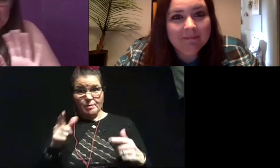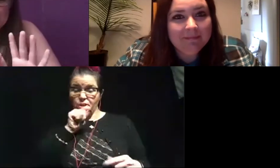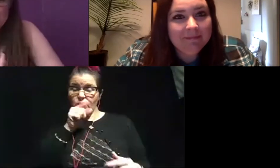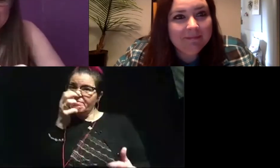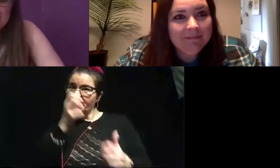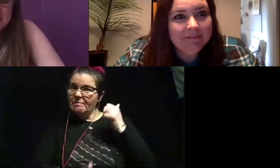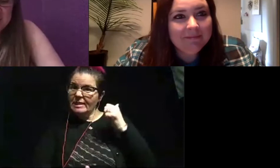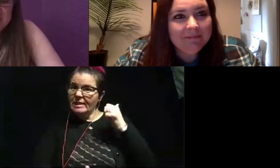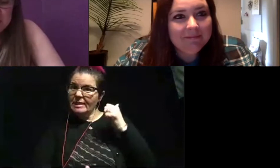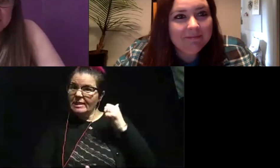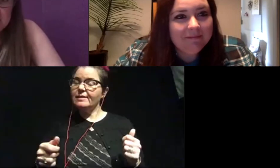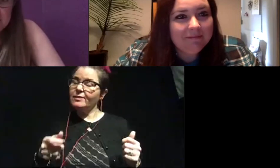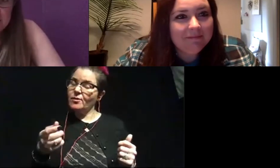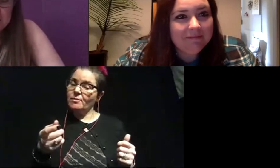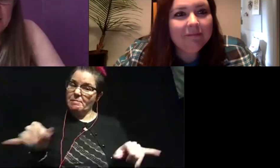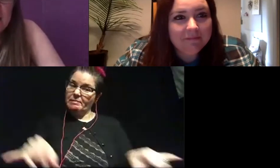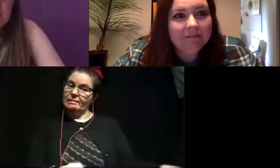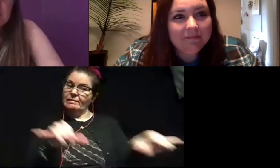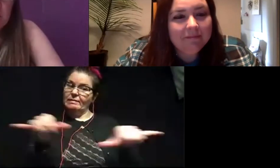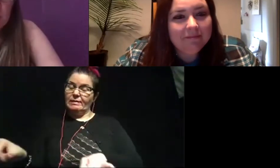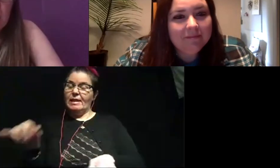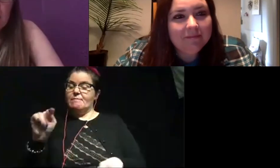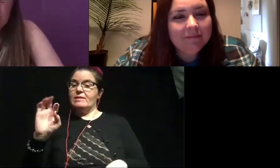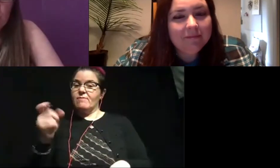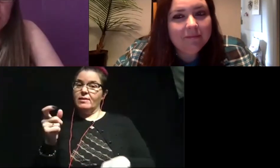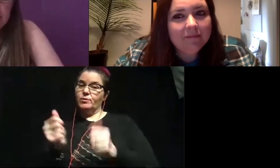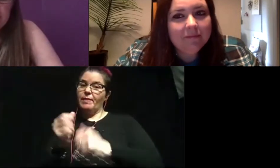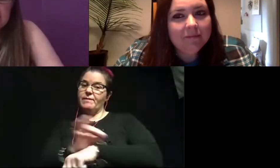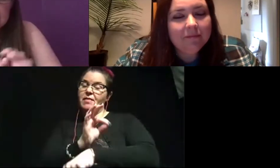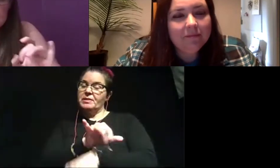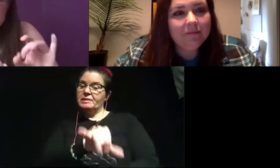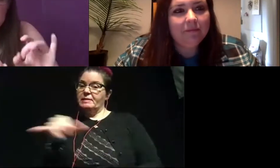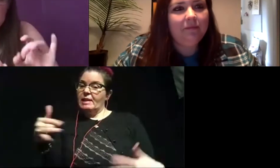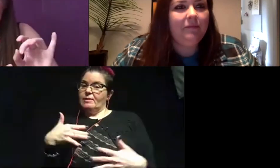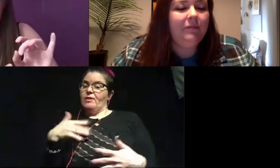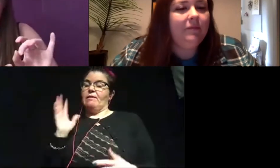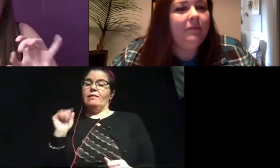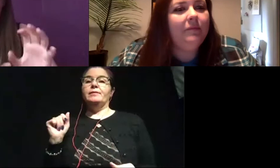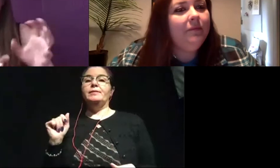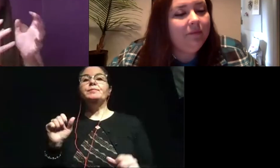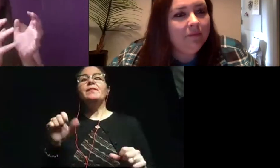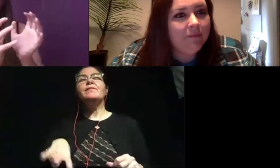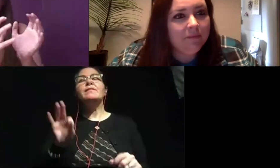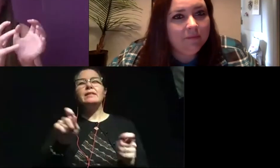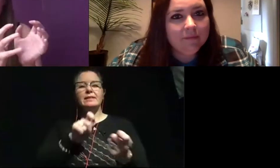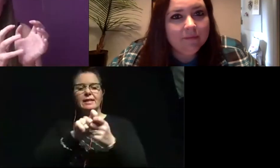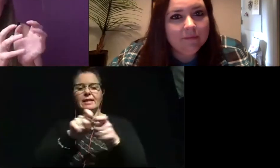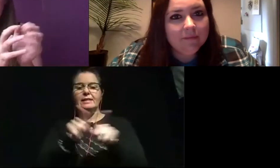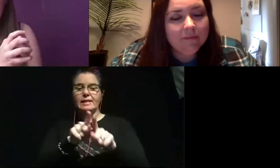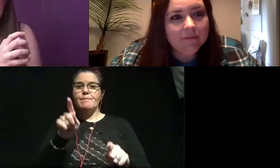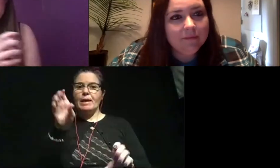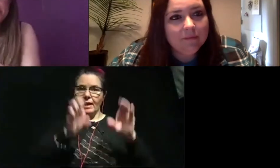don't think T. rex is less terrifying because they have feathers. So we can find the same compounds, the same chemicals